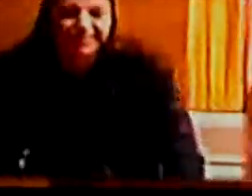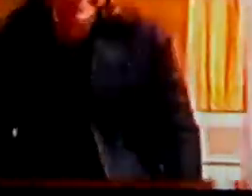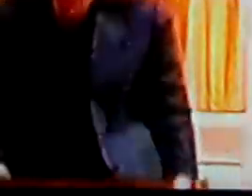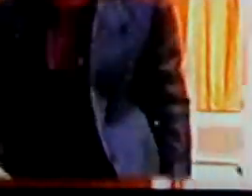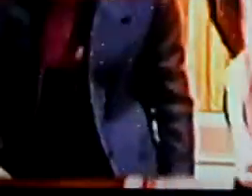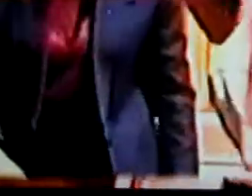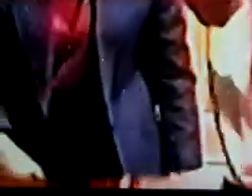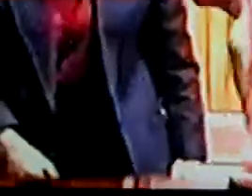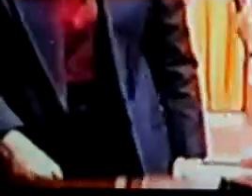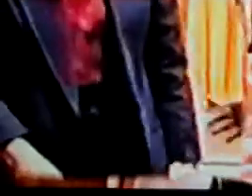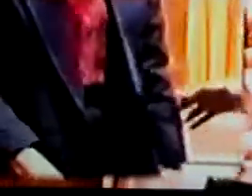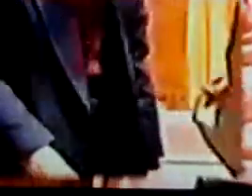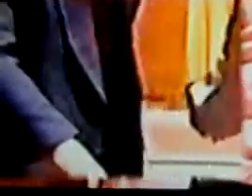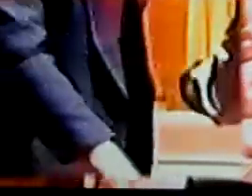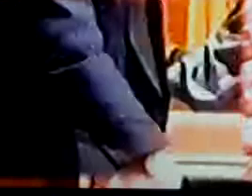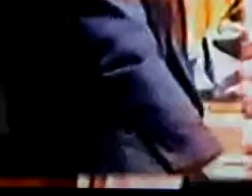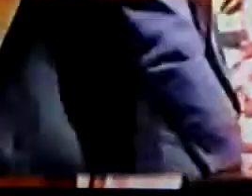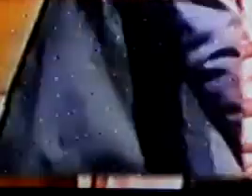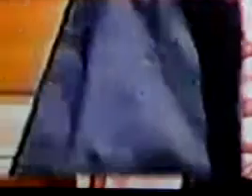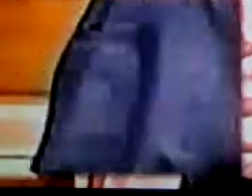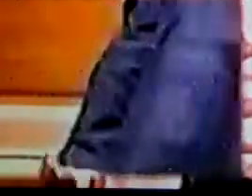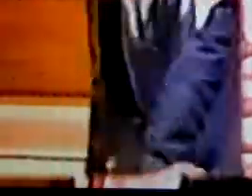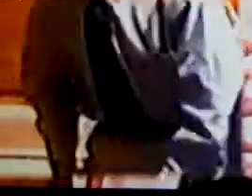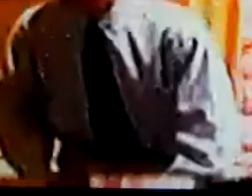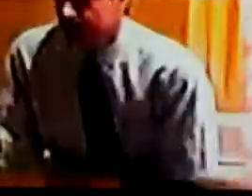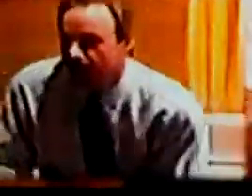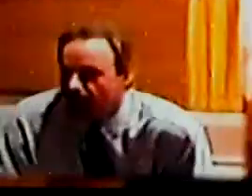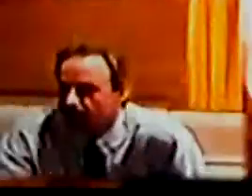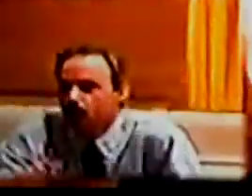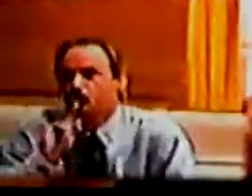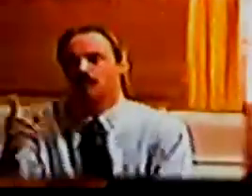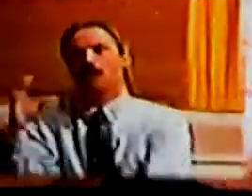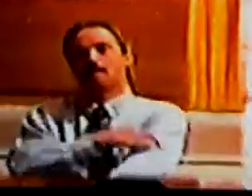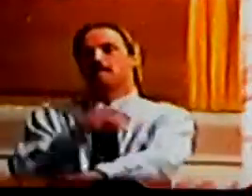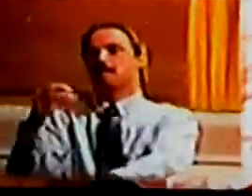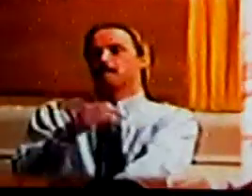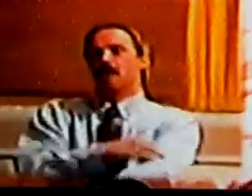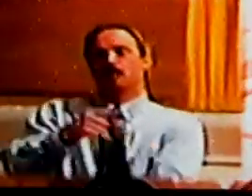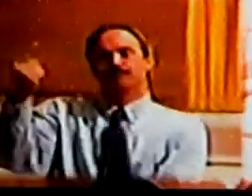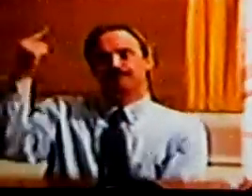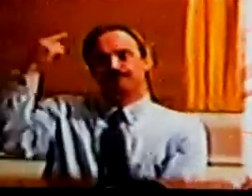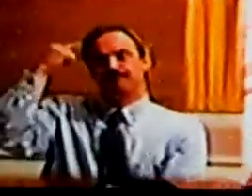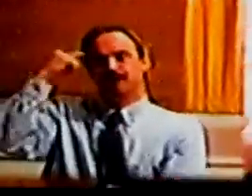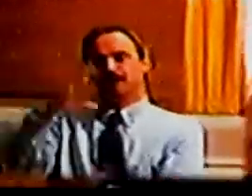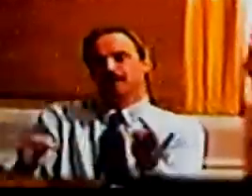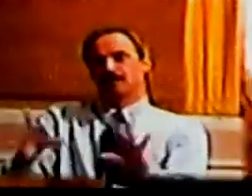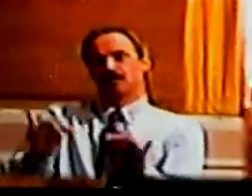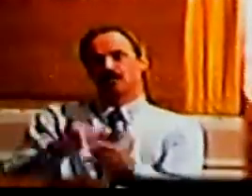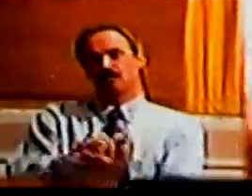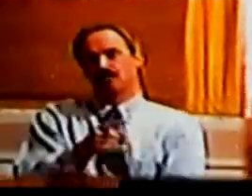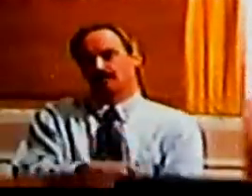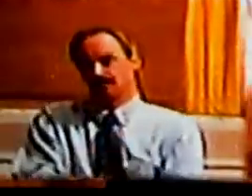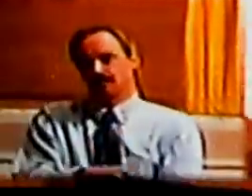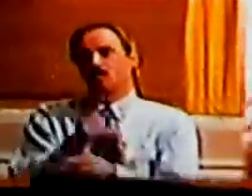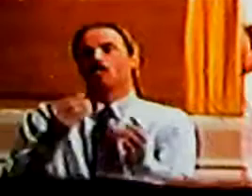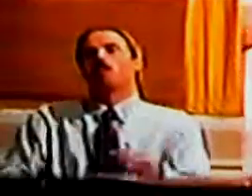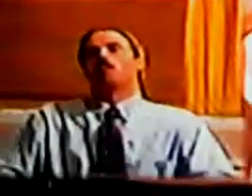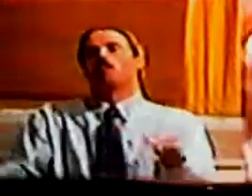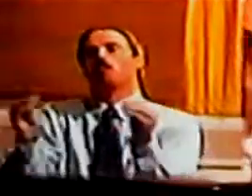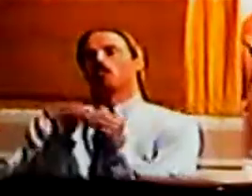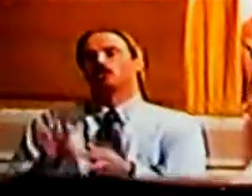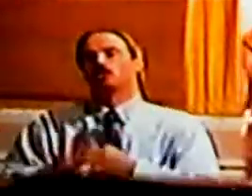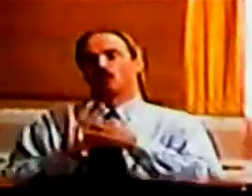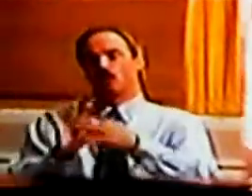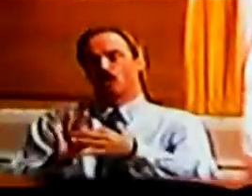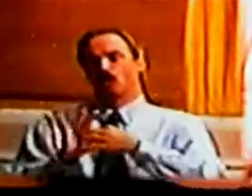we teach that the kids there's a powerful subconscious message there the more you associate with